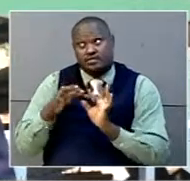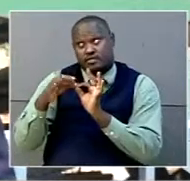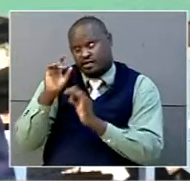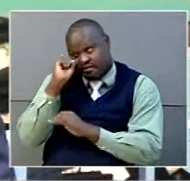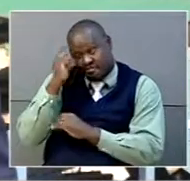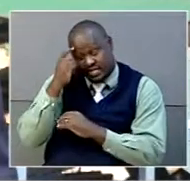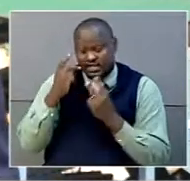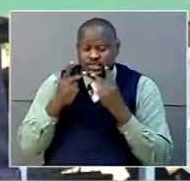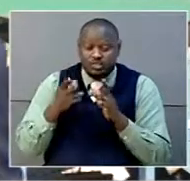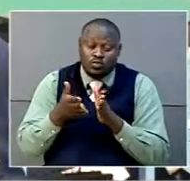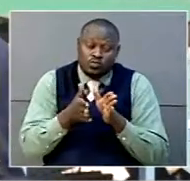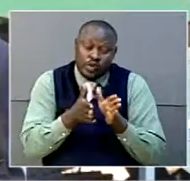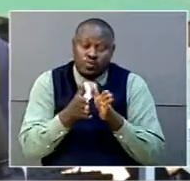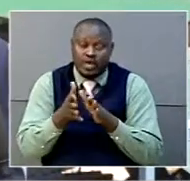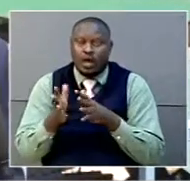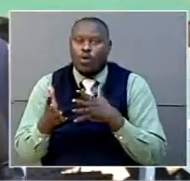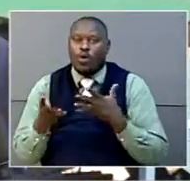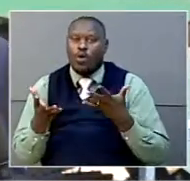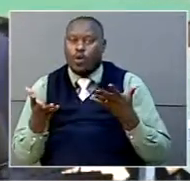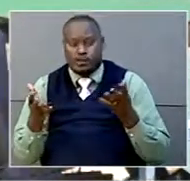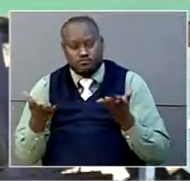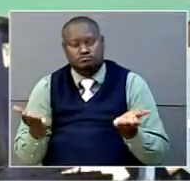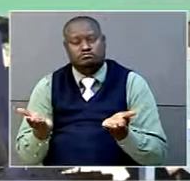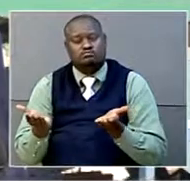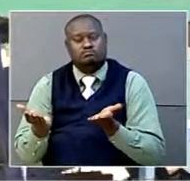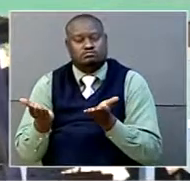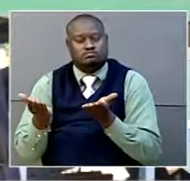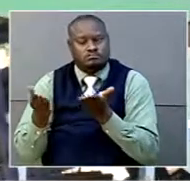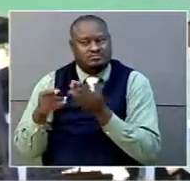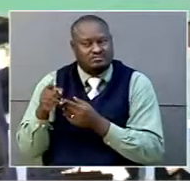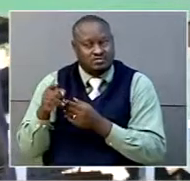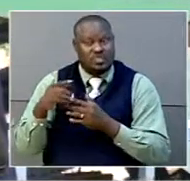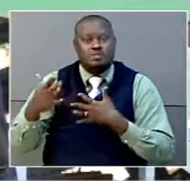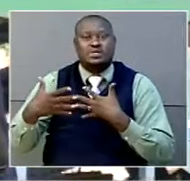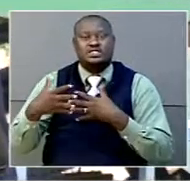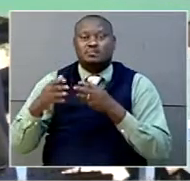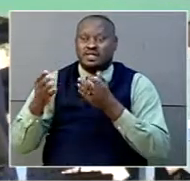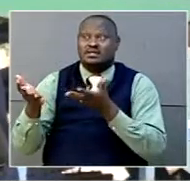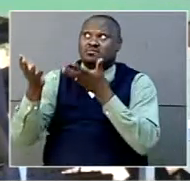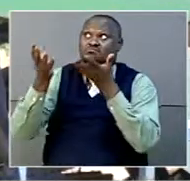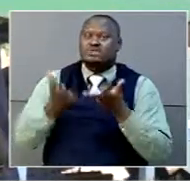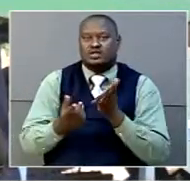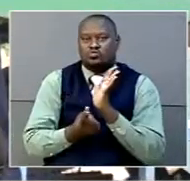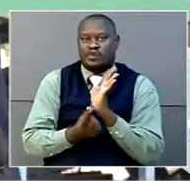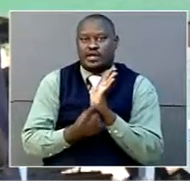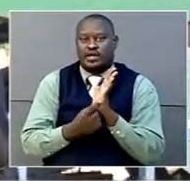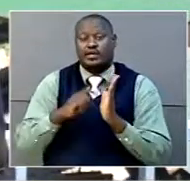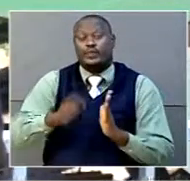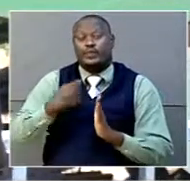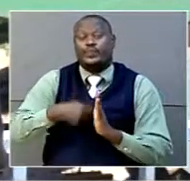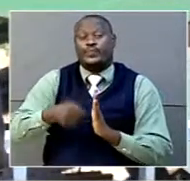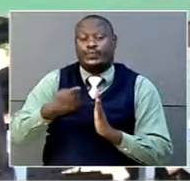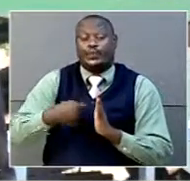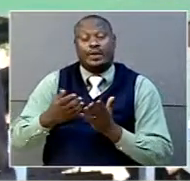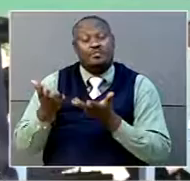on the need for having this machine into this country, because this